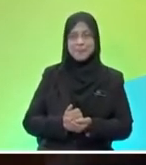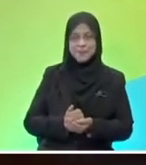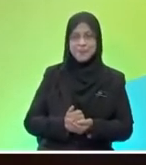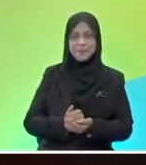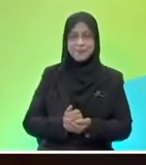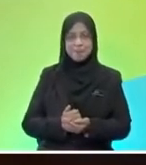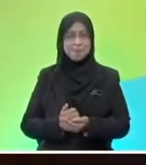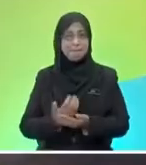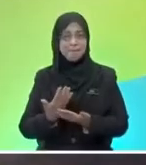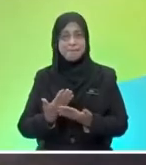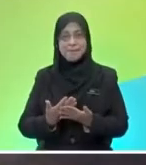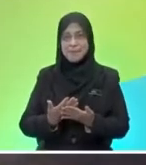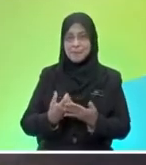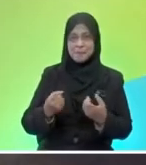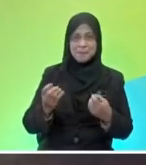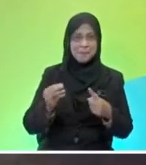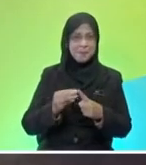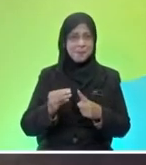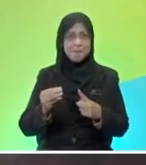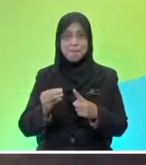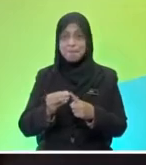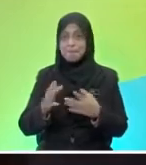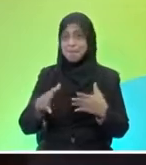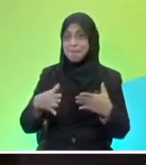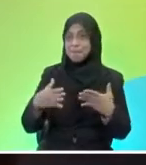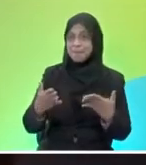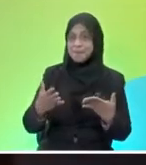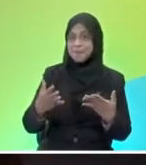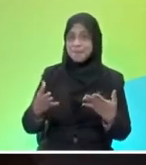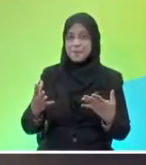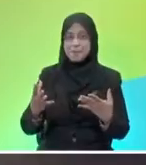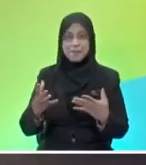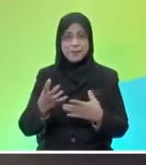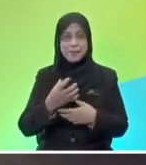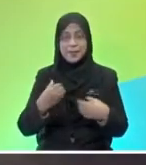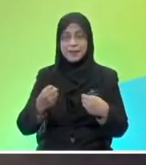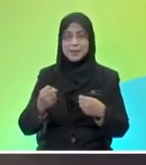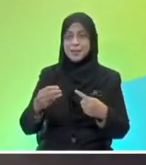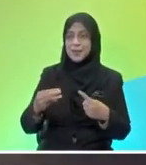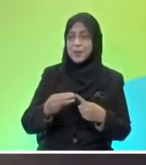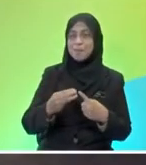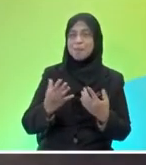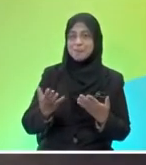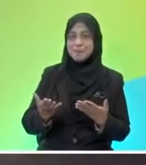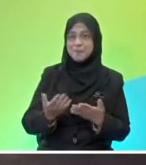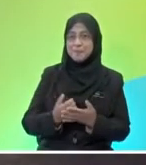Okay, so I think I'm gonna score this one. I'm gonna score this one. This area and this area. Okay.